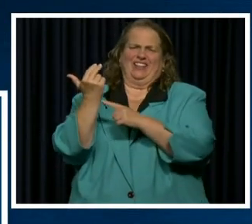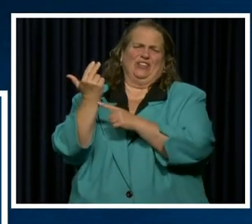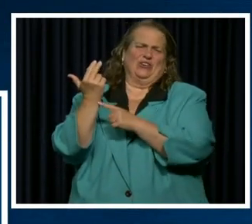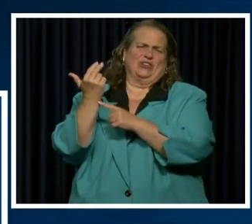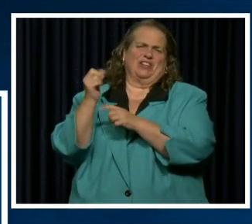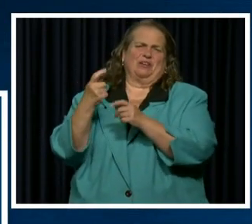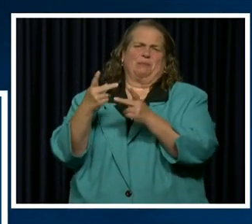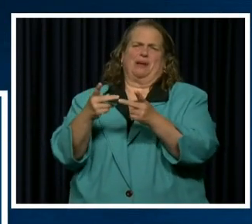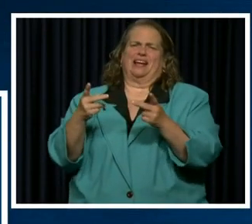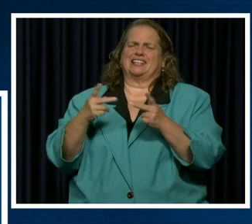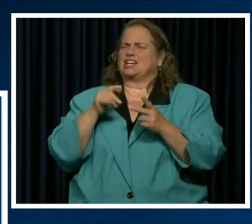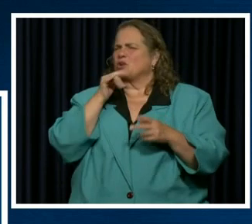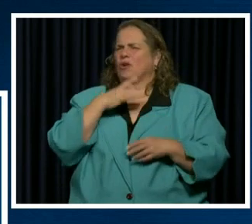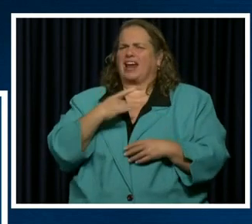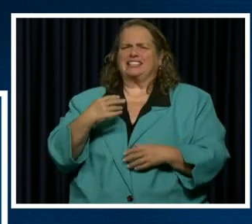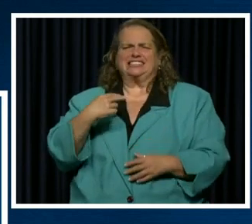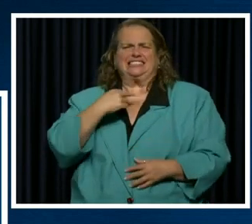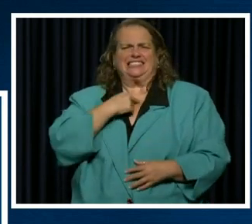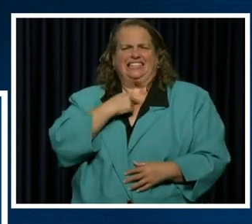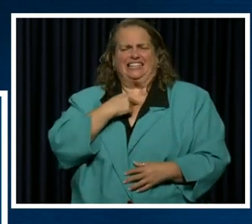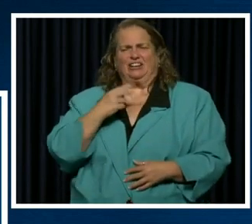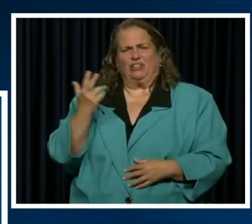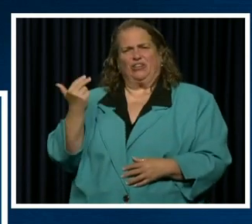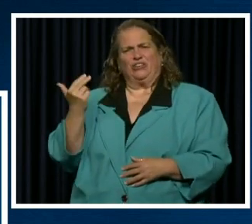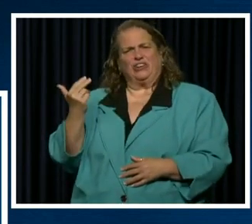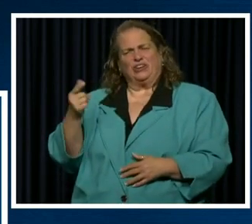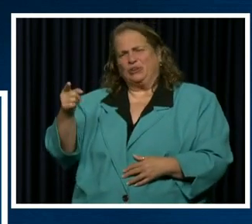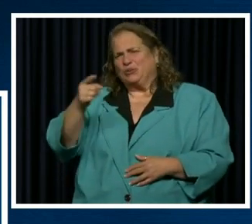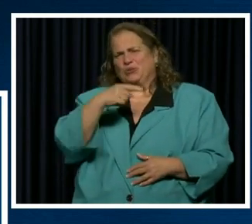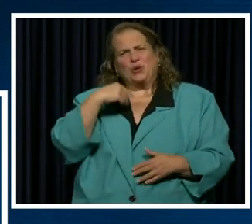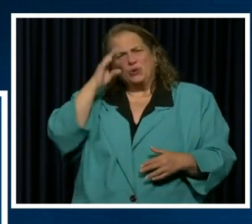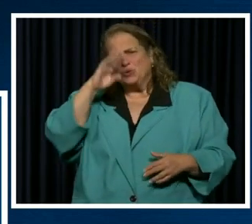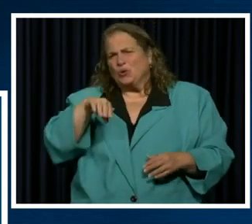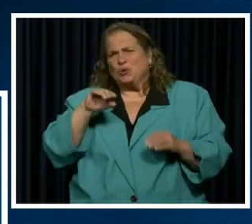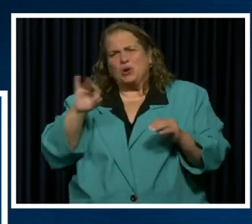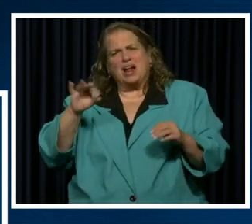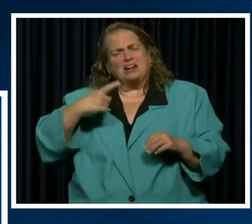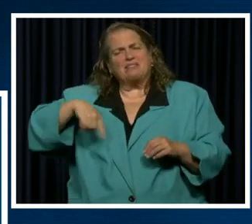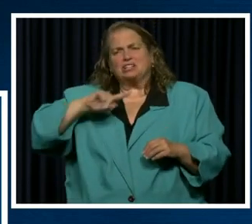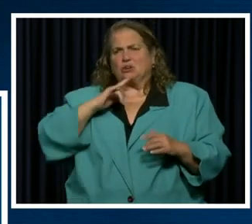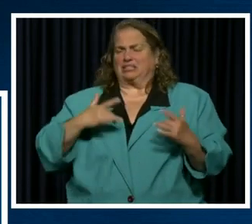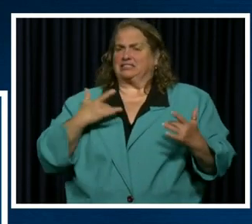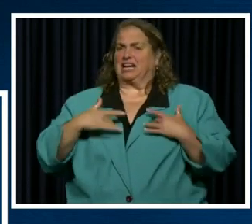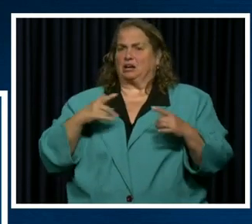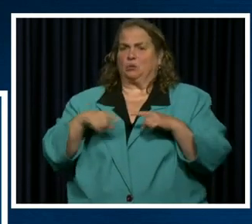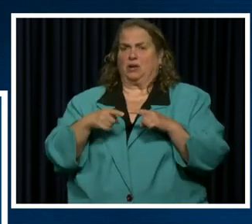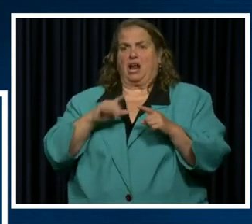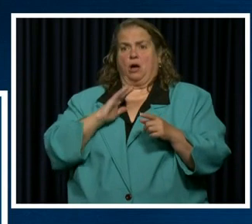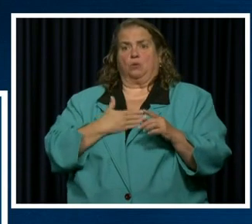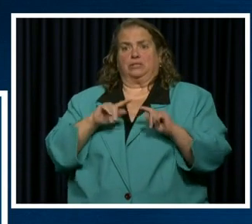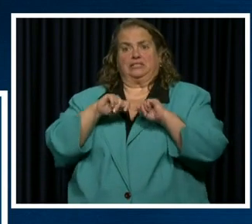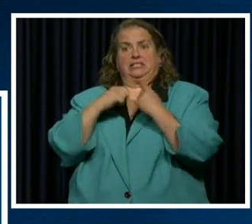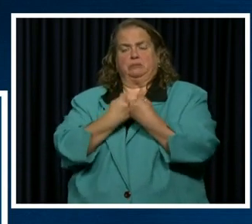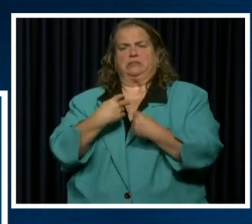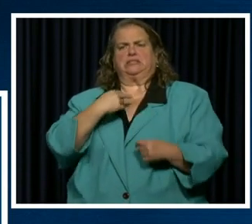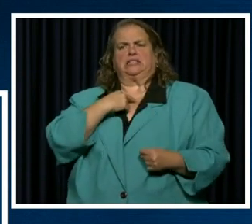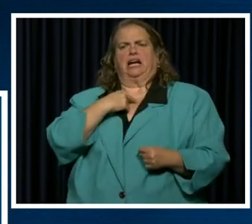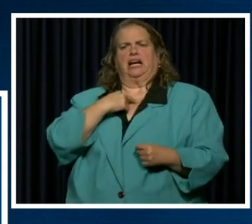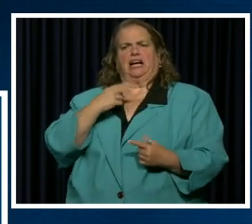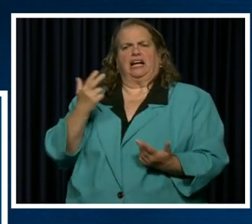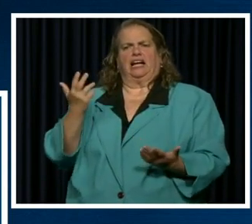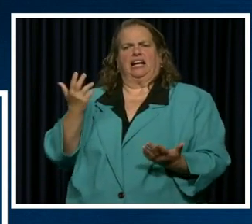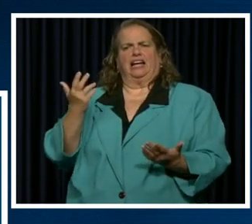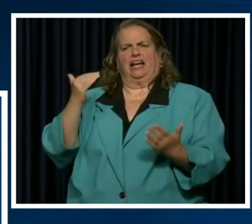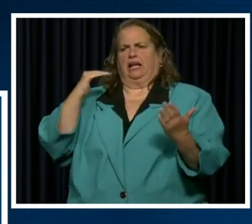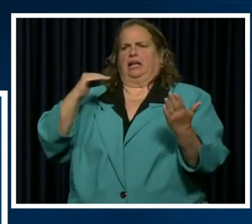like being stuck in the rankings. I don't know about you. None of us are ever excited when our teams are just stuck in the rankings. So